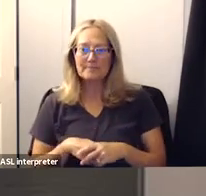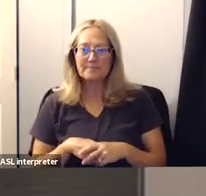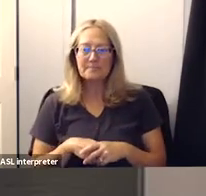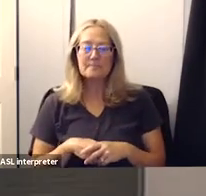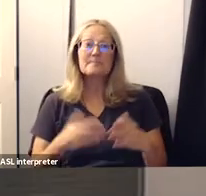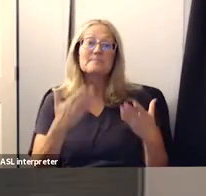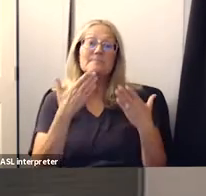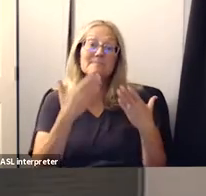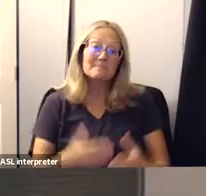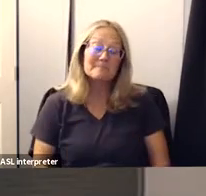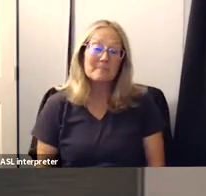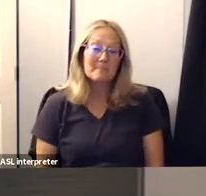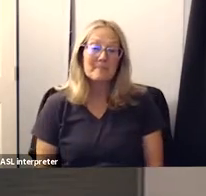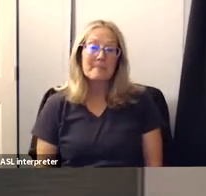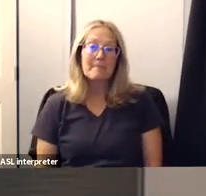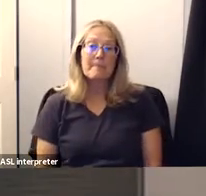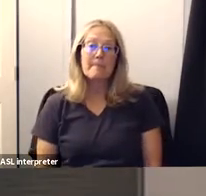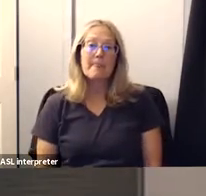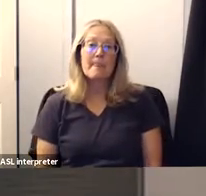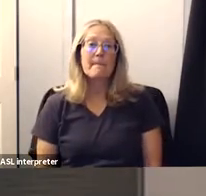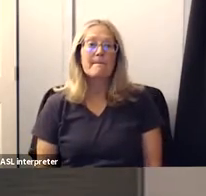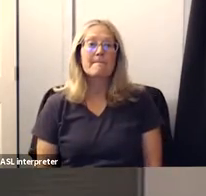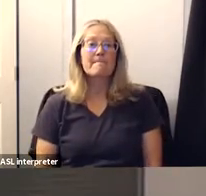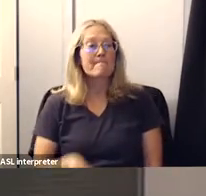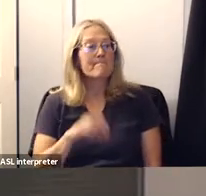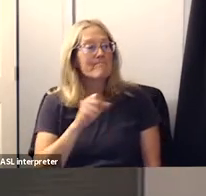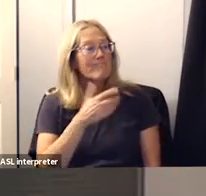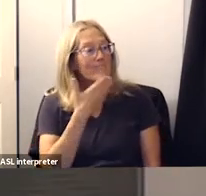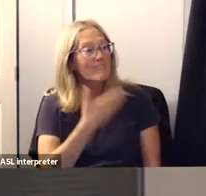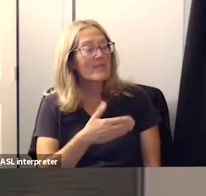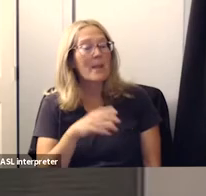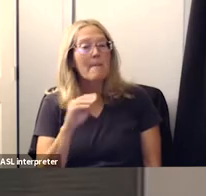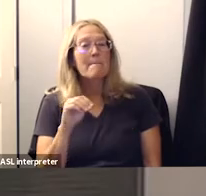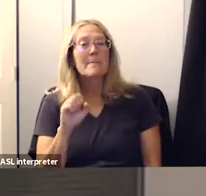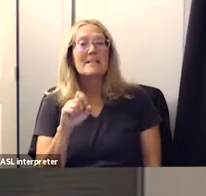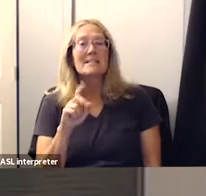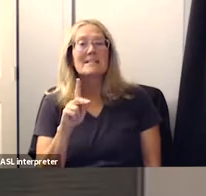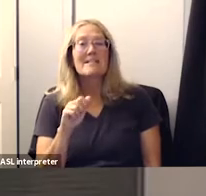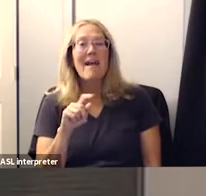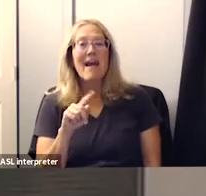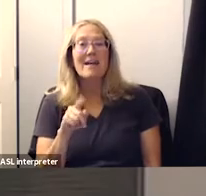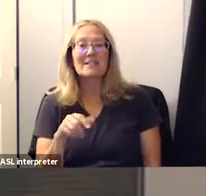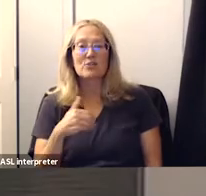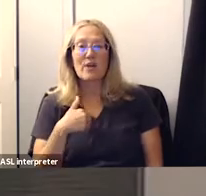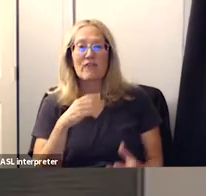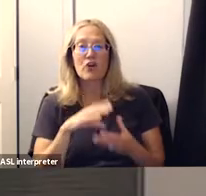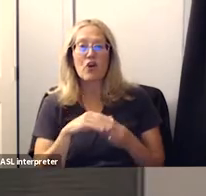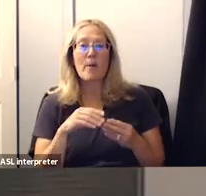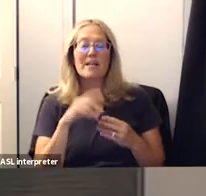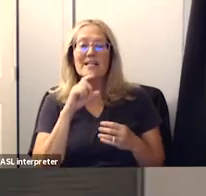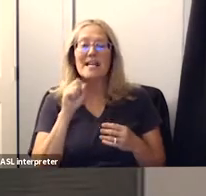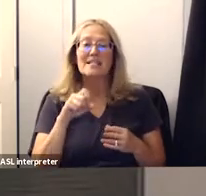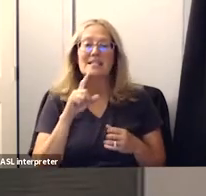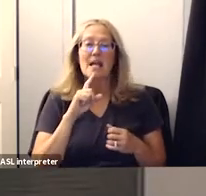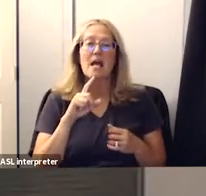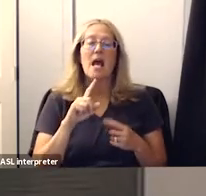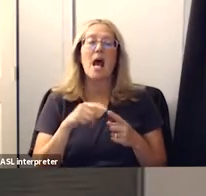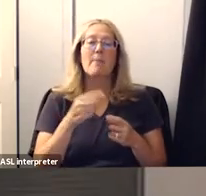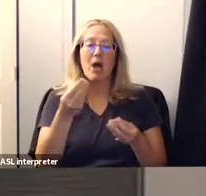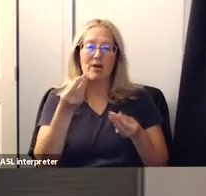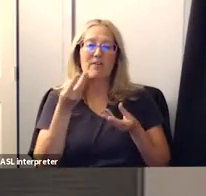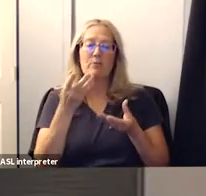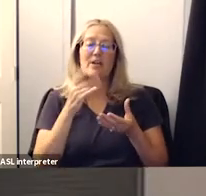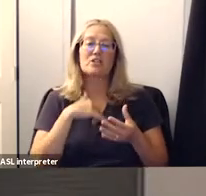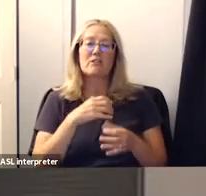you very much thank you miss caps do you have comments yeah just a couple comments about correspondence i've received recently